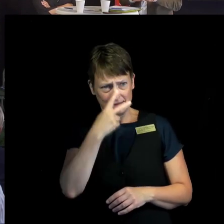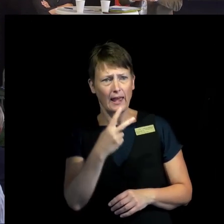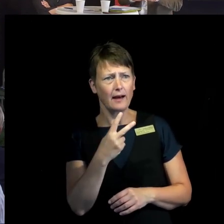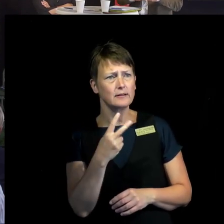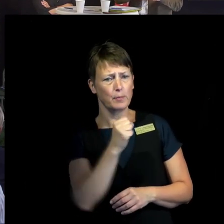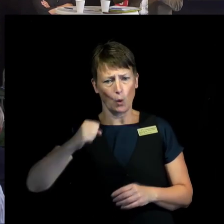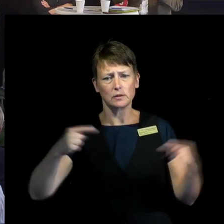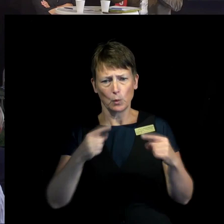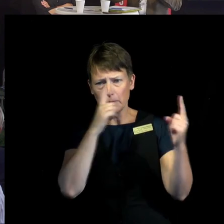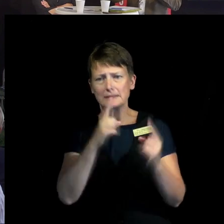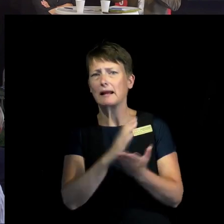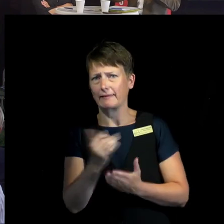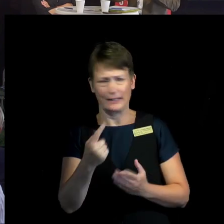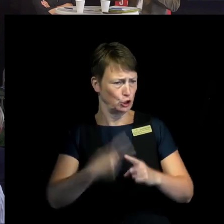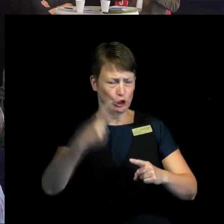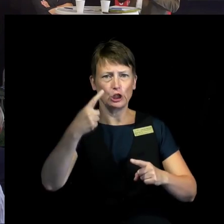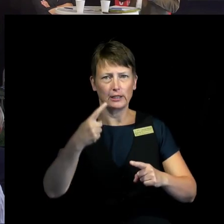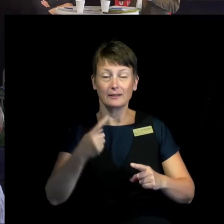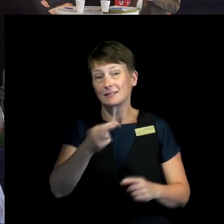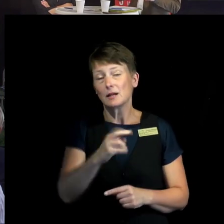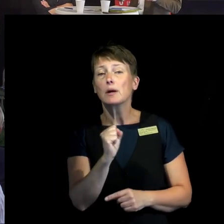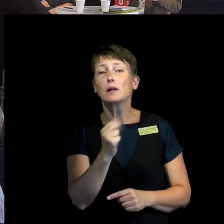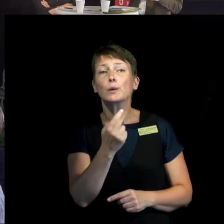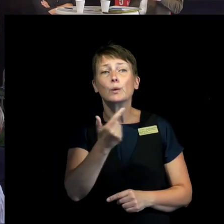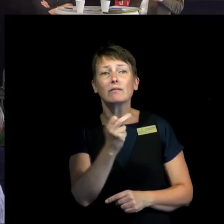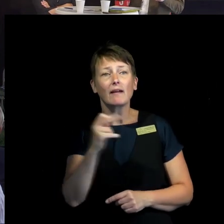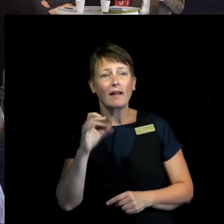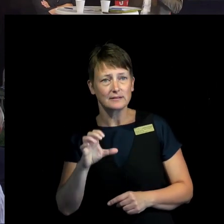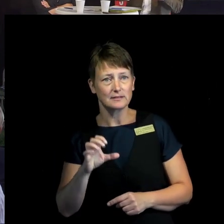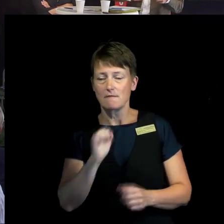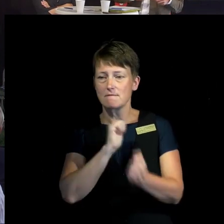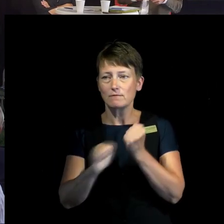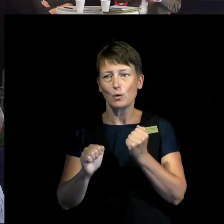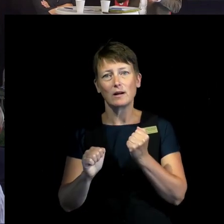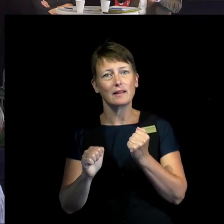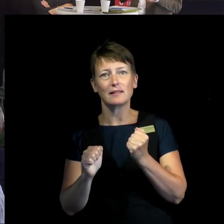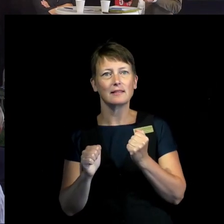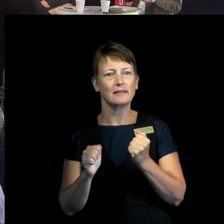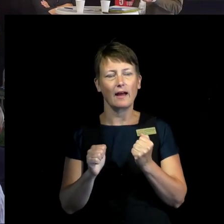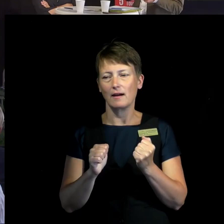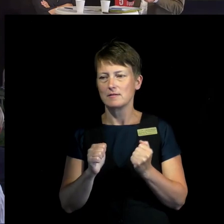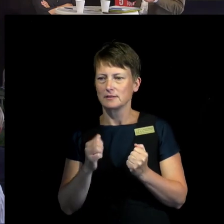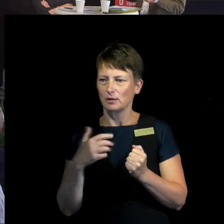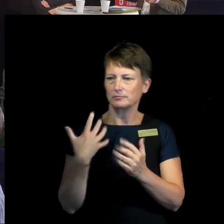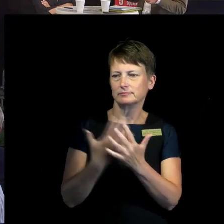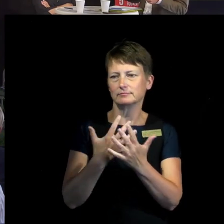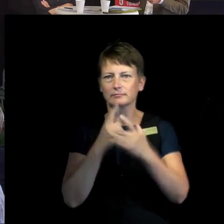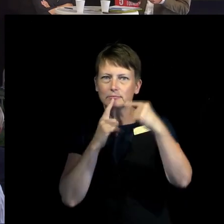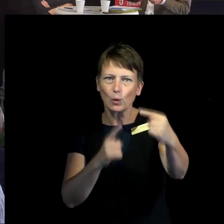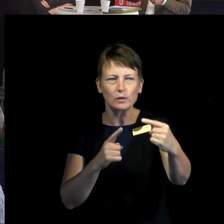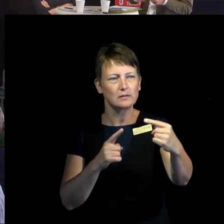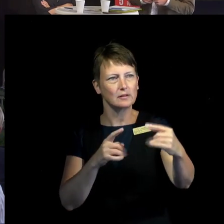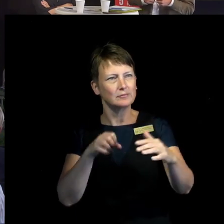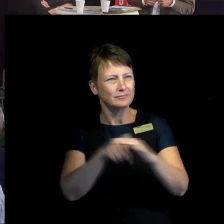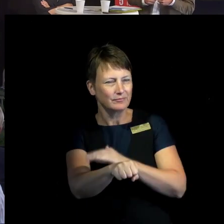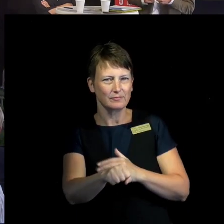And it's, for example, the fact that Guterres is not willing to speak out against the detention of Uyghurs in